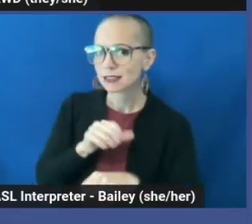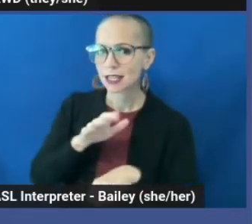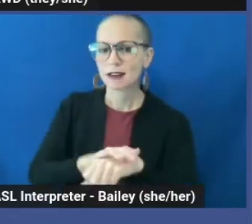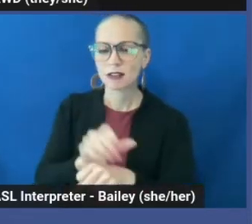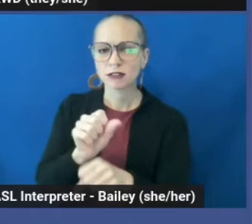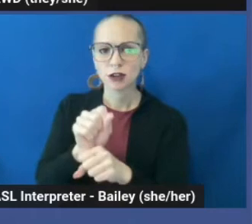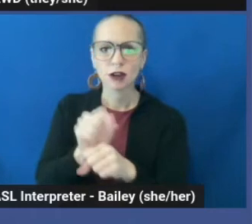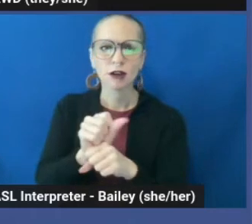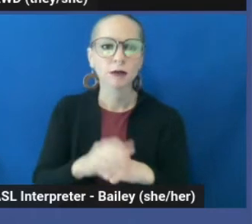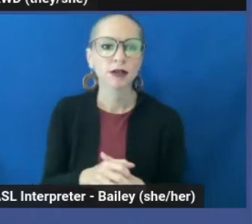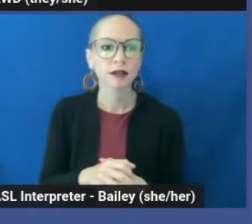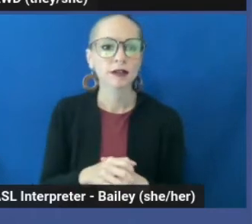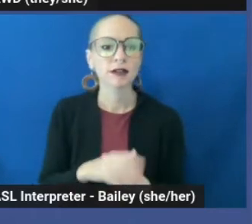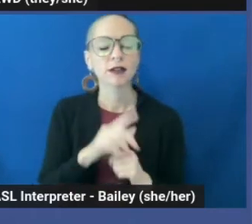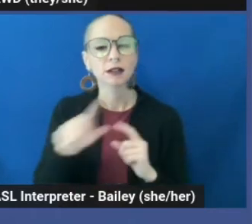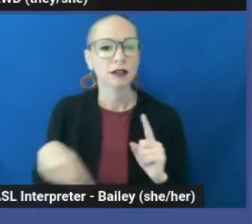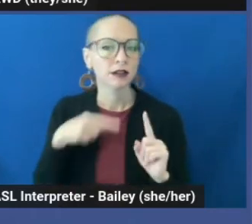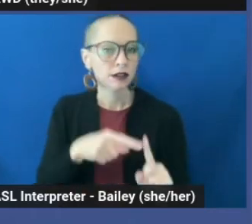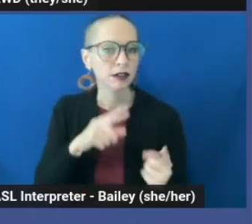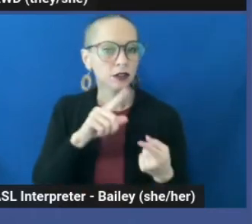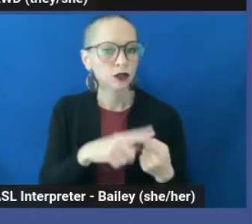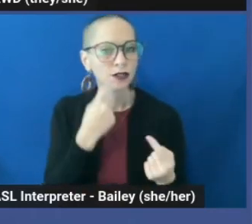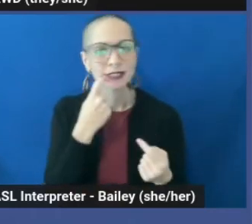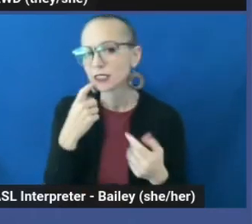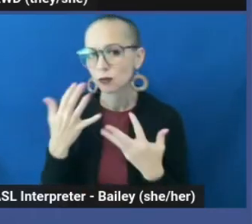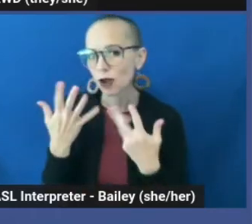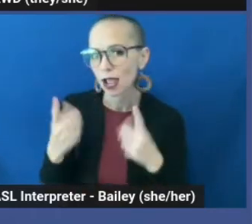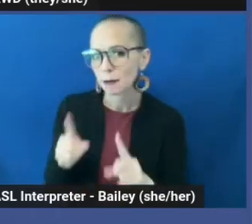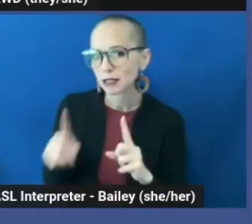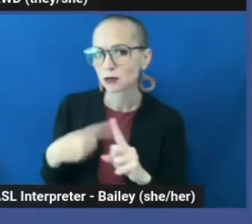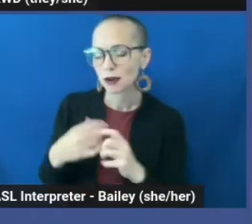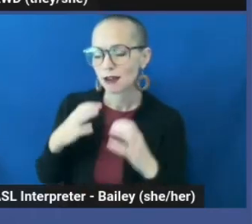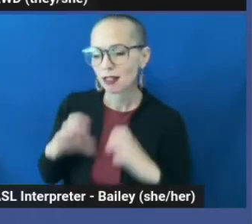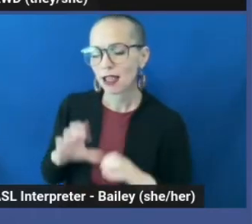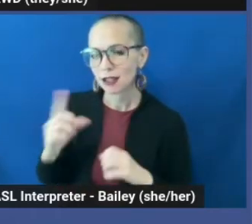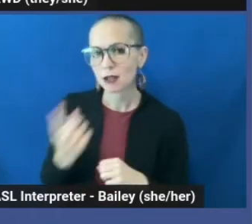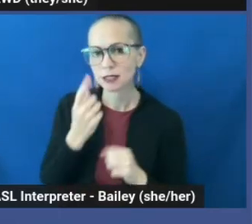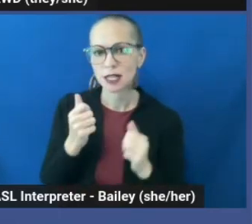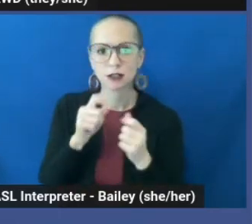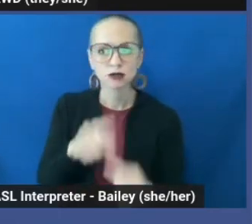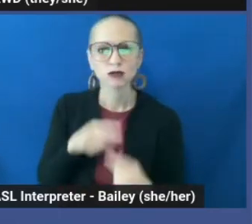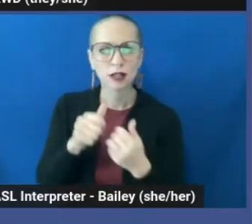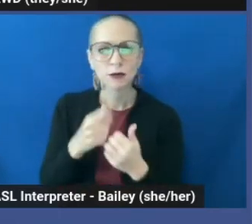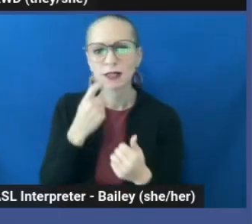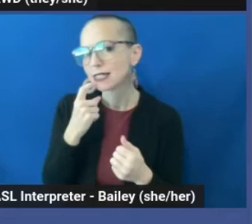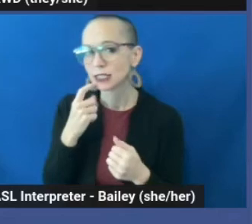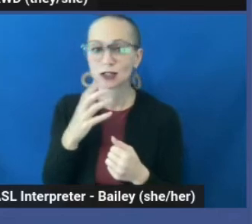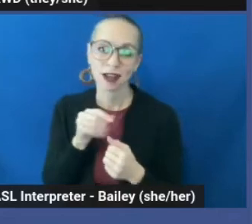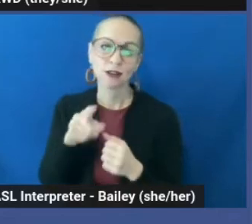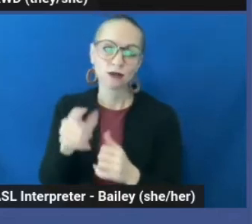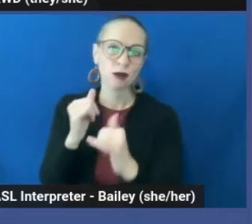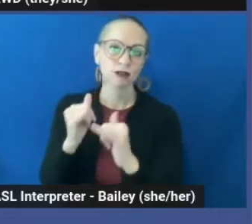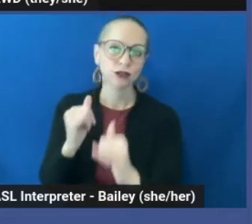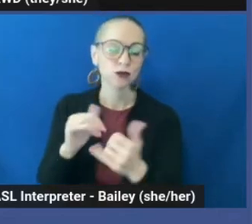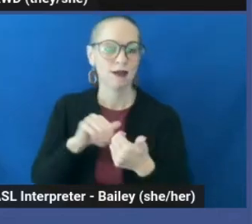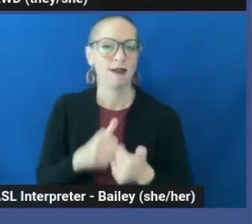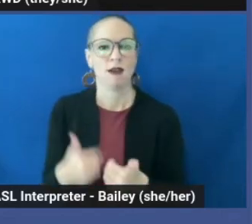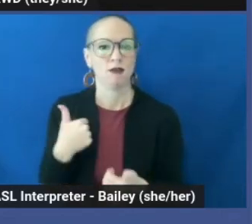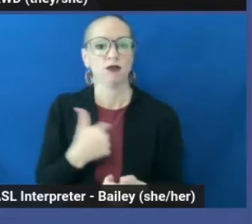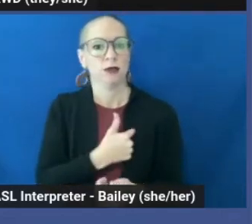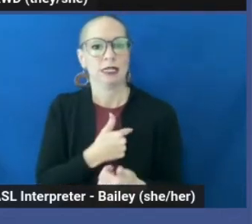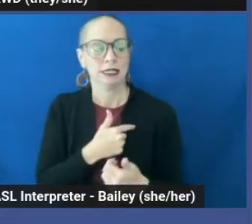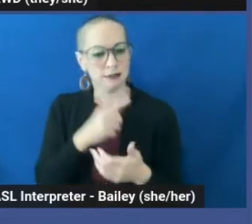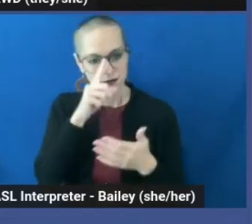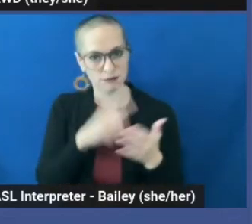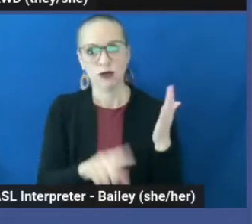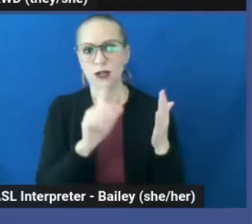And bringing that back around to addiction, what happens when a client comes in struggling with addiction and you are too? How do we check